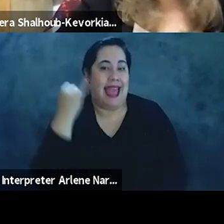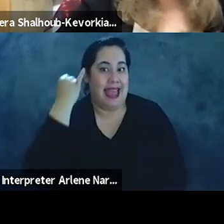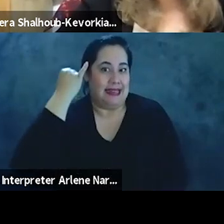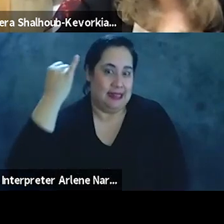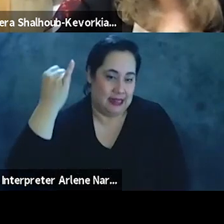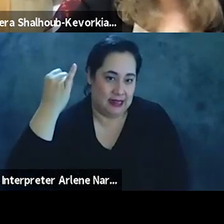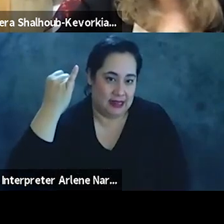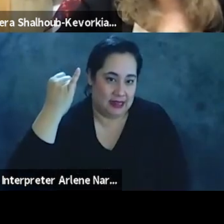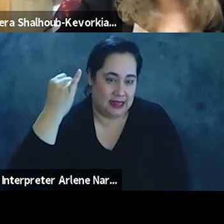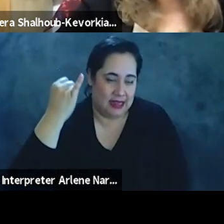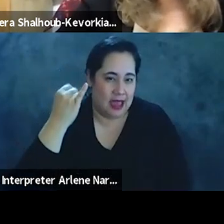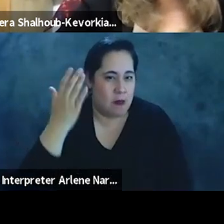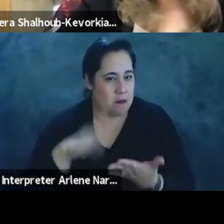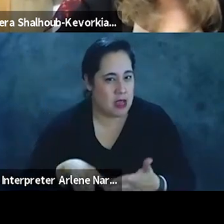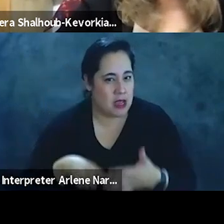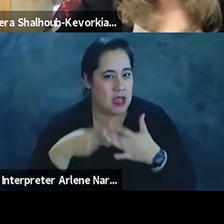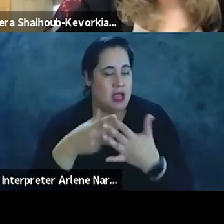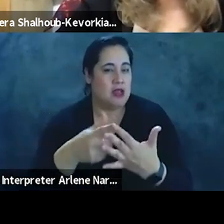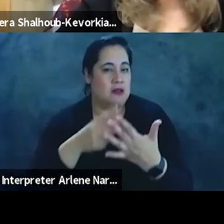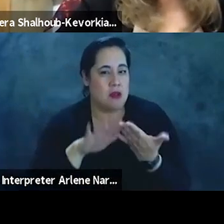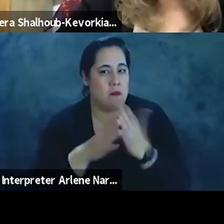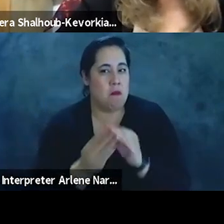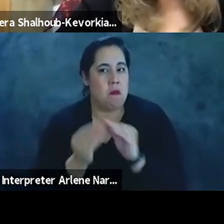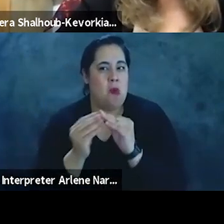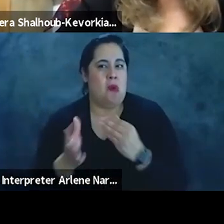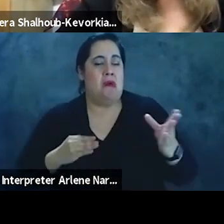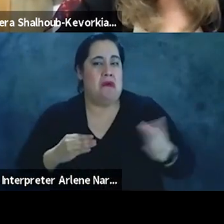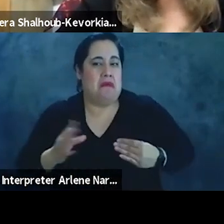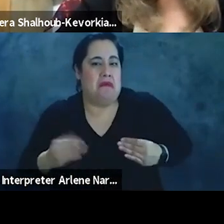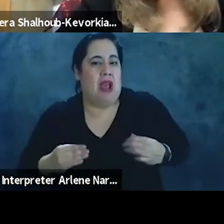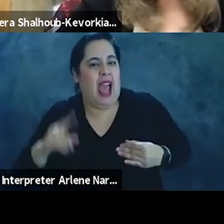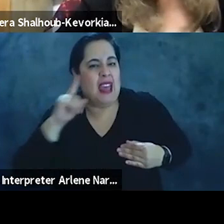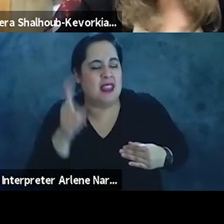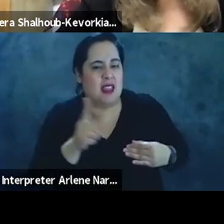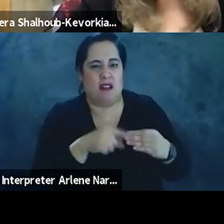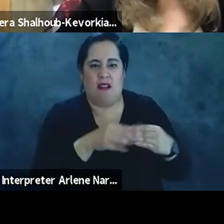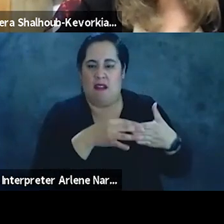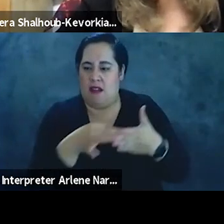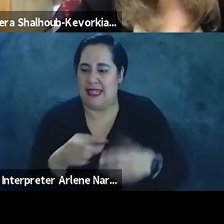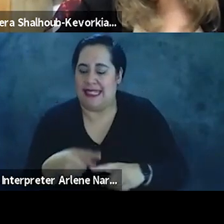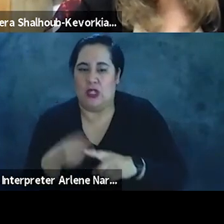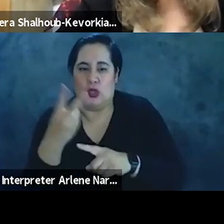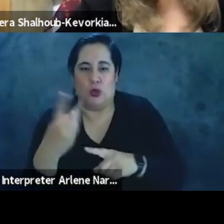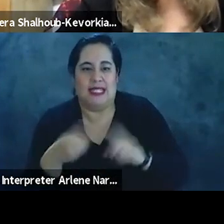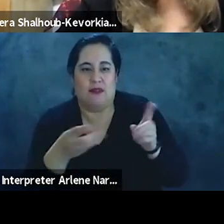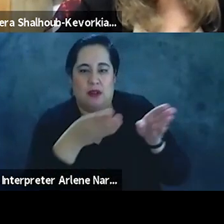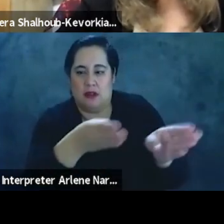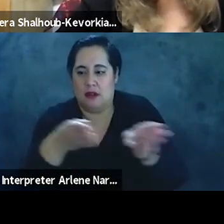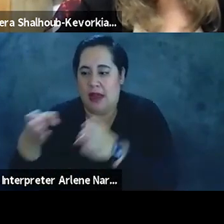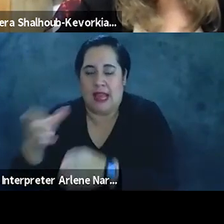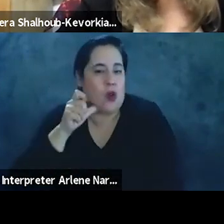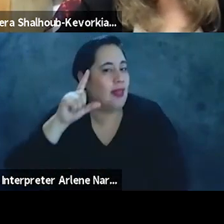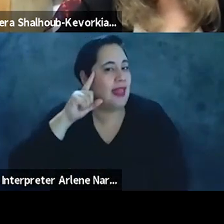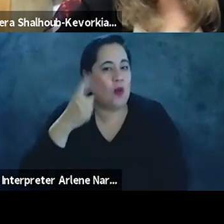idea, it possibly begins to mainstream that even more. So it's more that I see we're being pulled in these radically two different directions. And I don't think